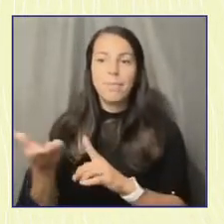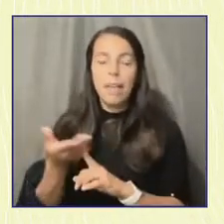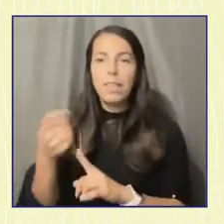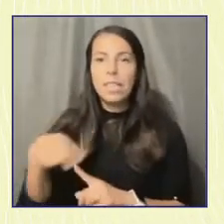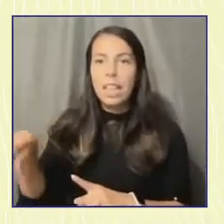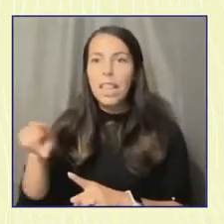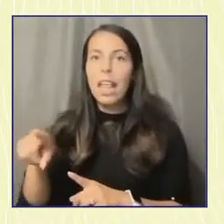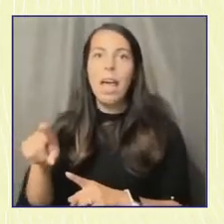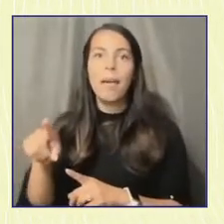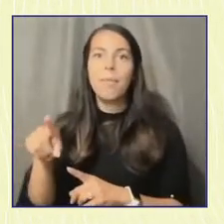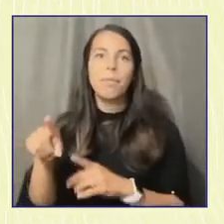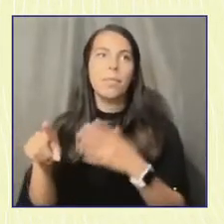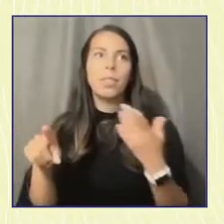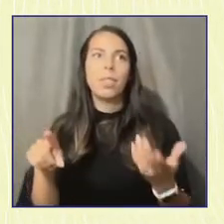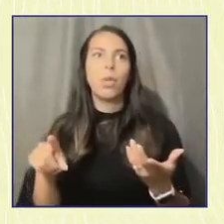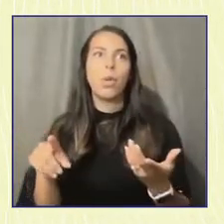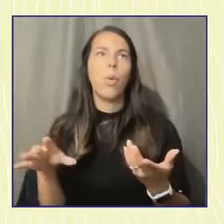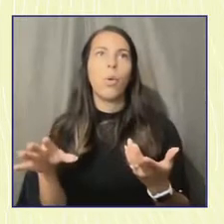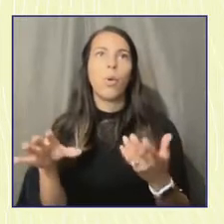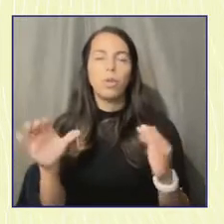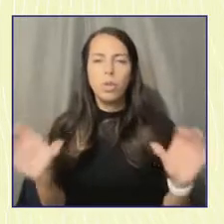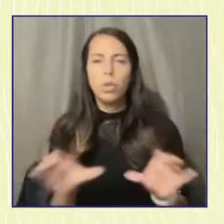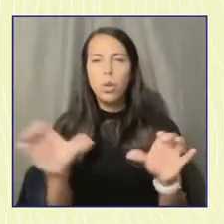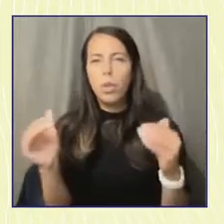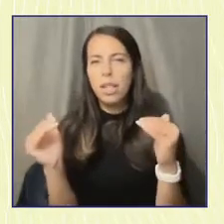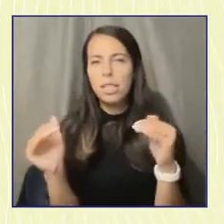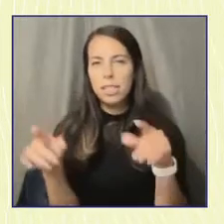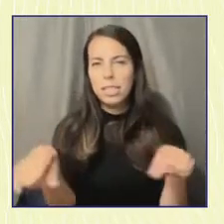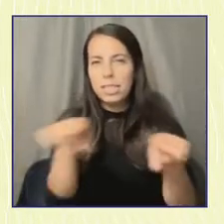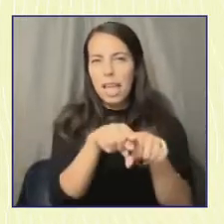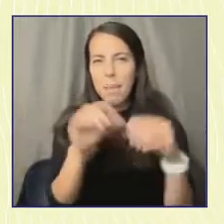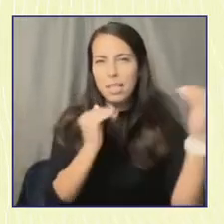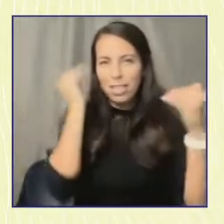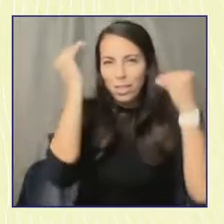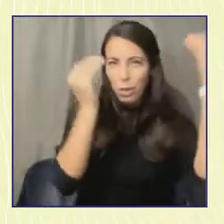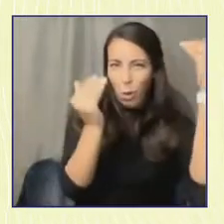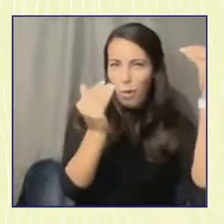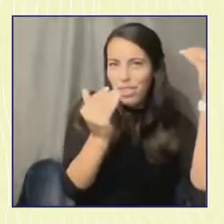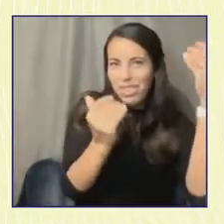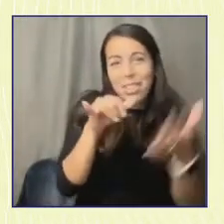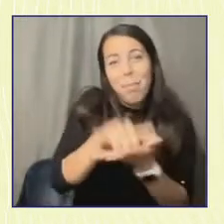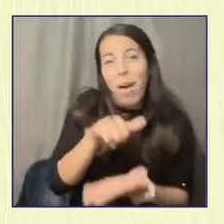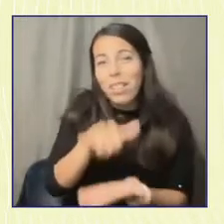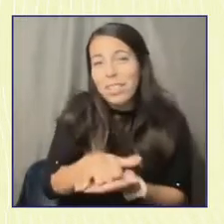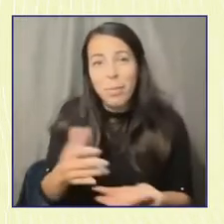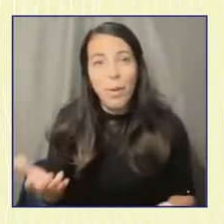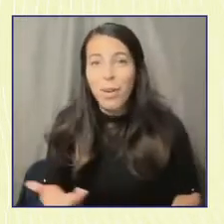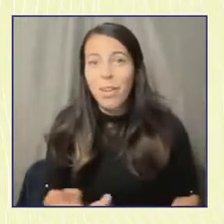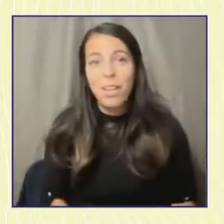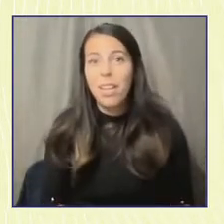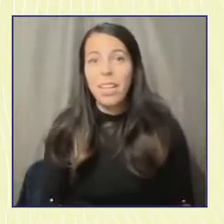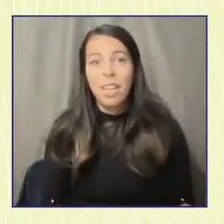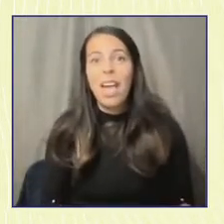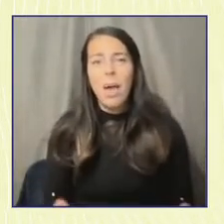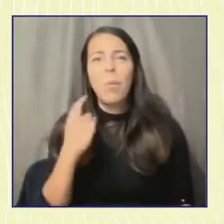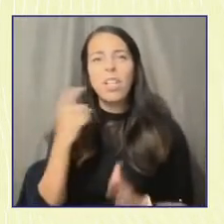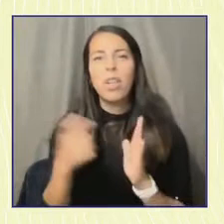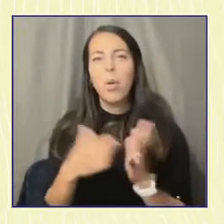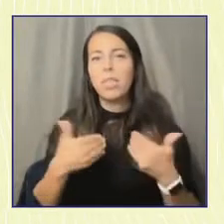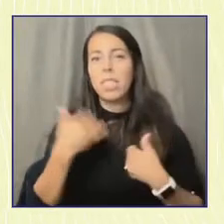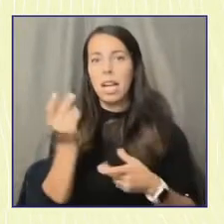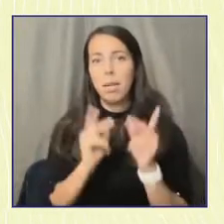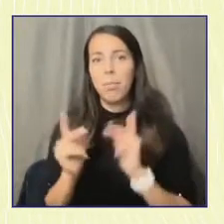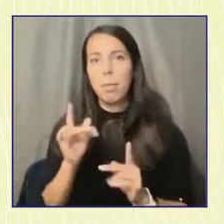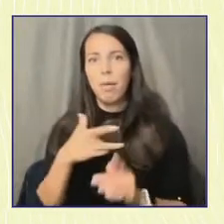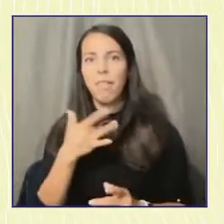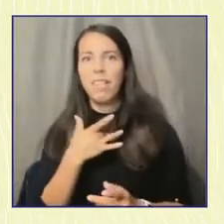adults or older organizers make is, you know, unrealistic. And then we see young people fall short on those kinds of metrics. We